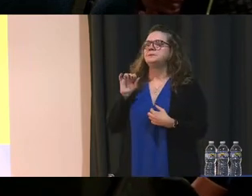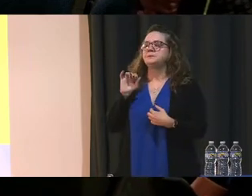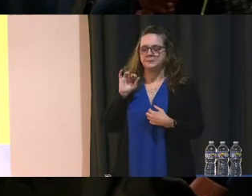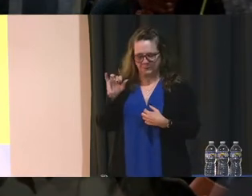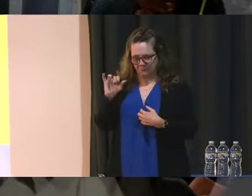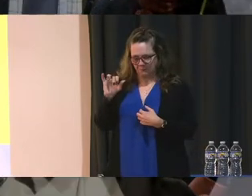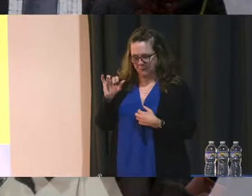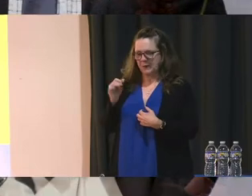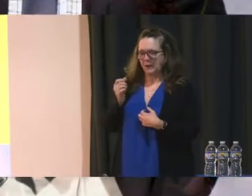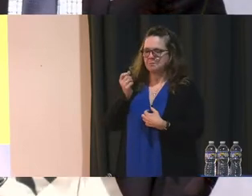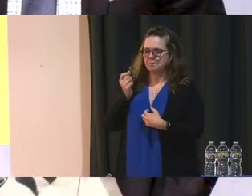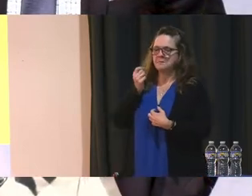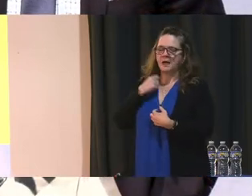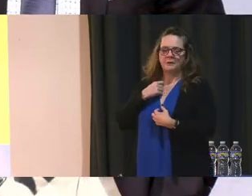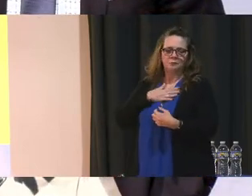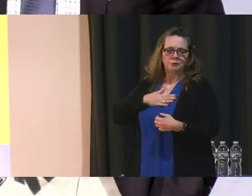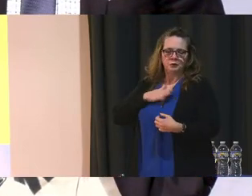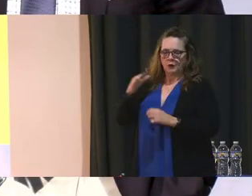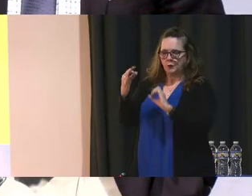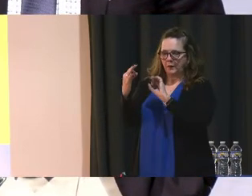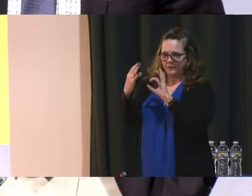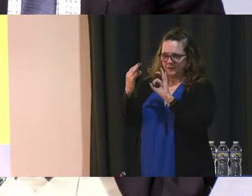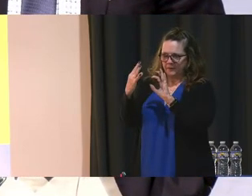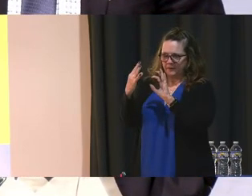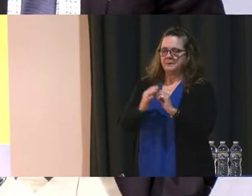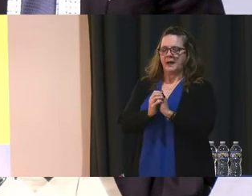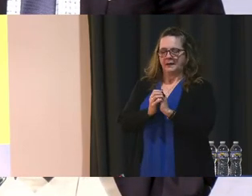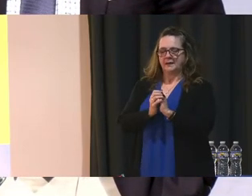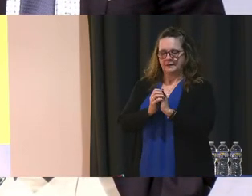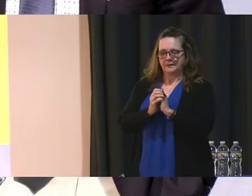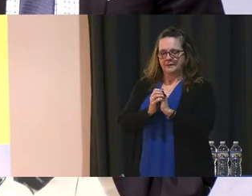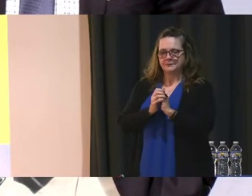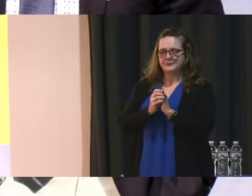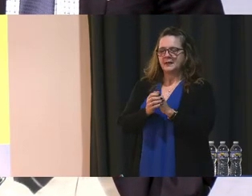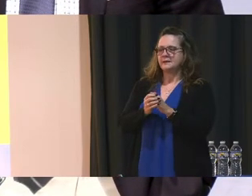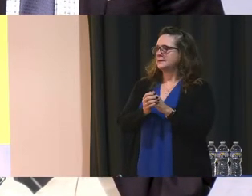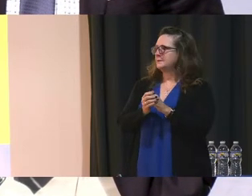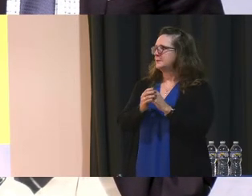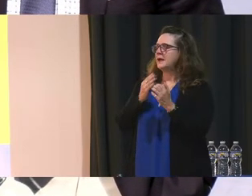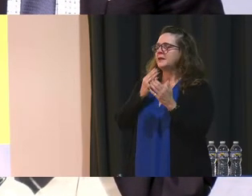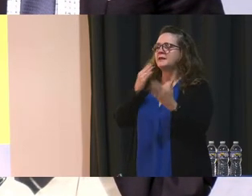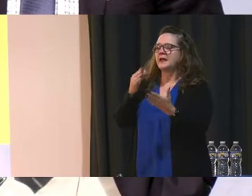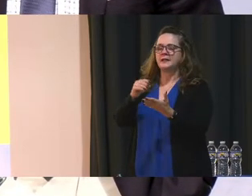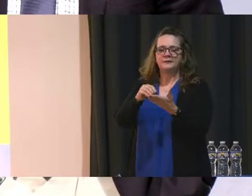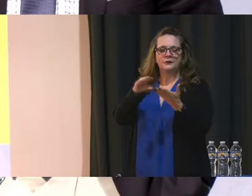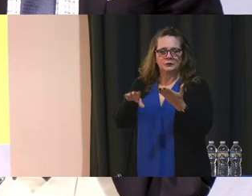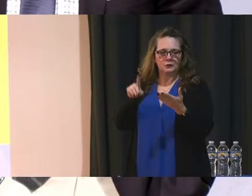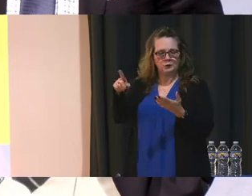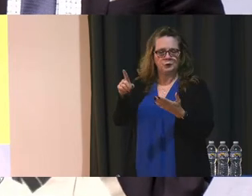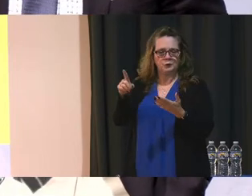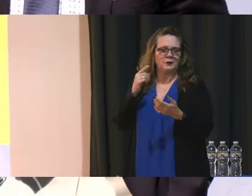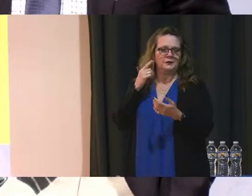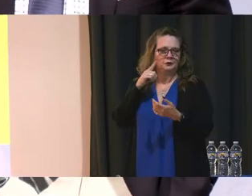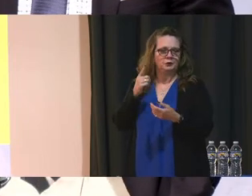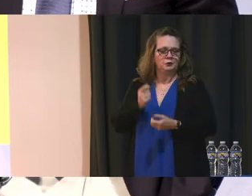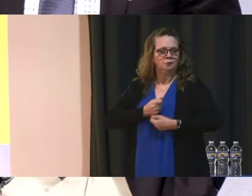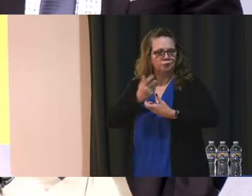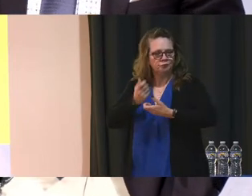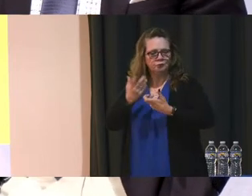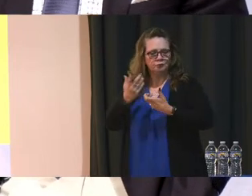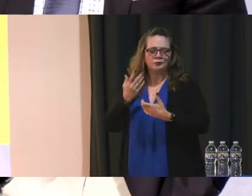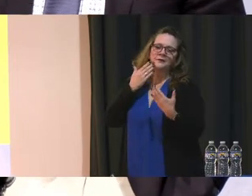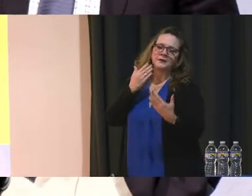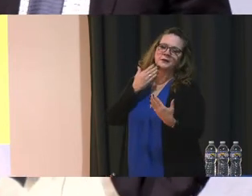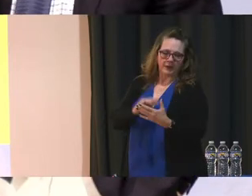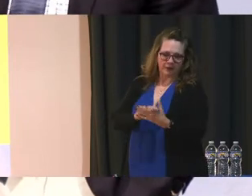into consideration. And thank you as a student for, you know, stepping forward and speaking now. That's what we want to see. Absolutely.